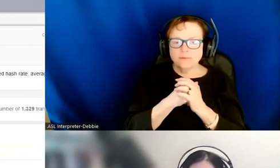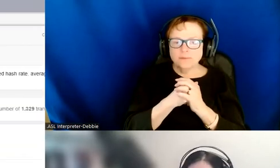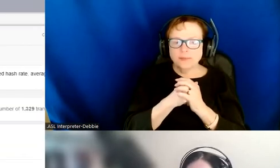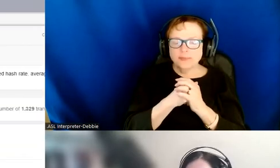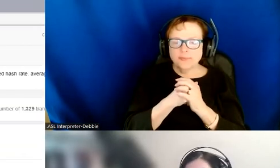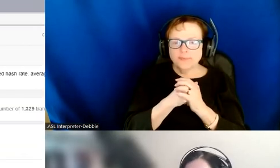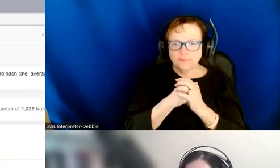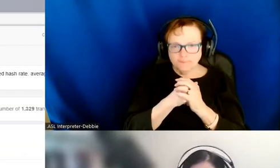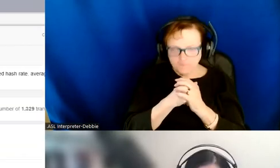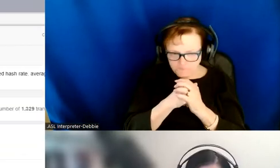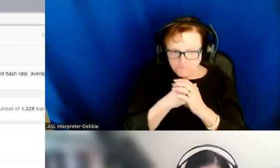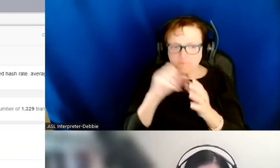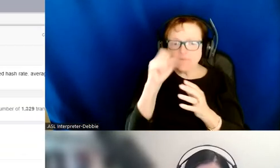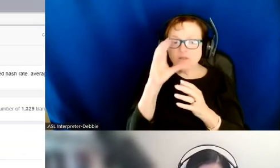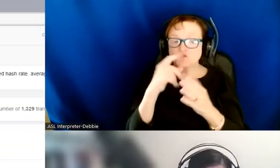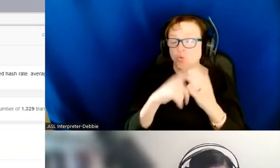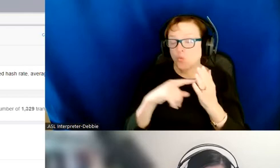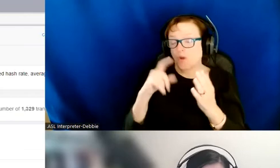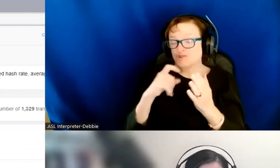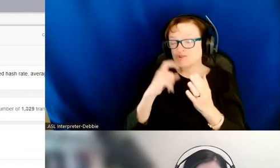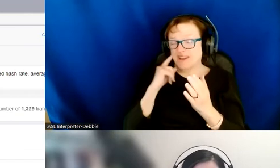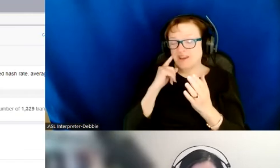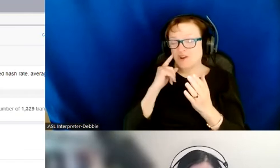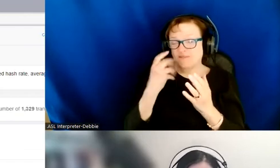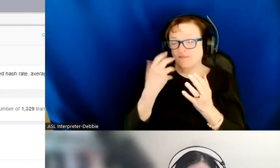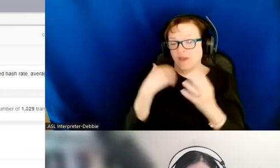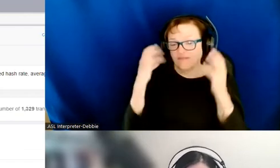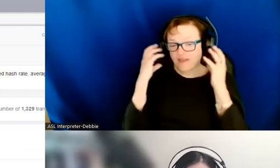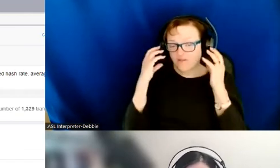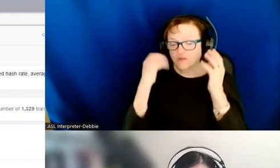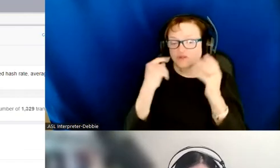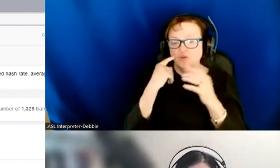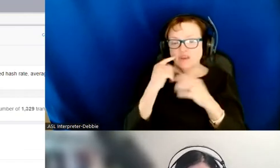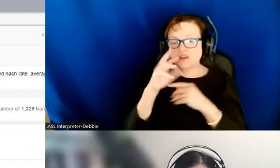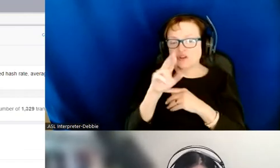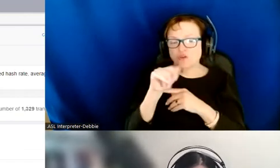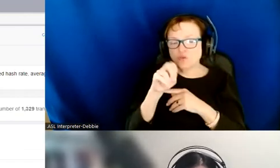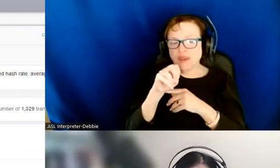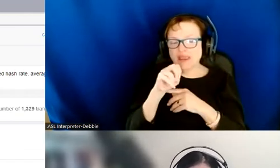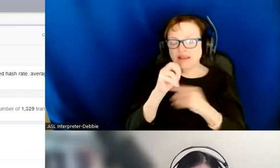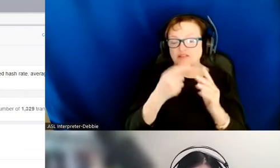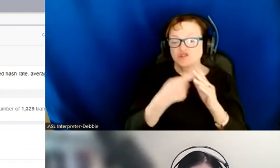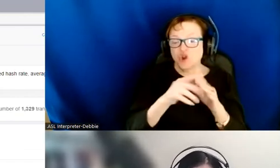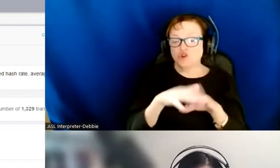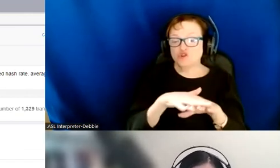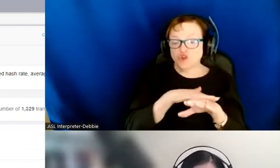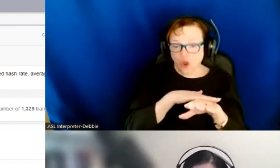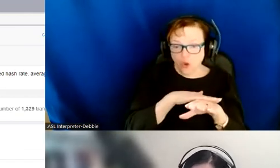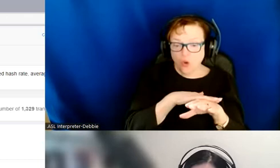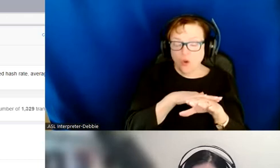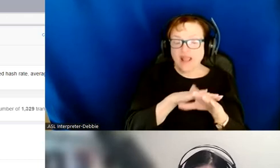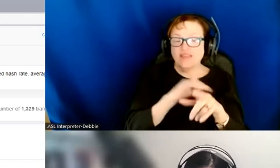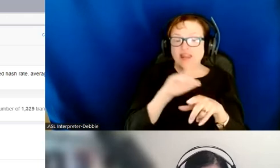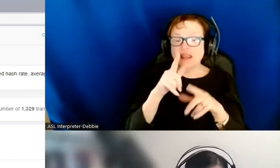So, what you hopefully should hear if you're wearing headphones is you can hear the rate of transactions starting out really slowly, and eventually it picks up